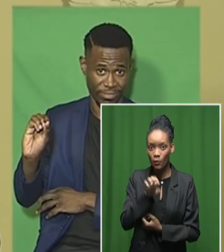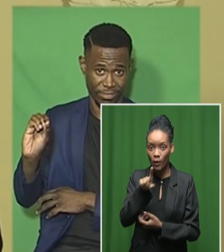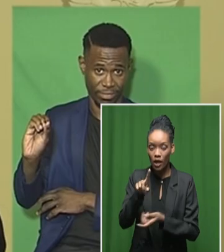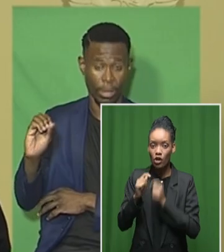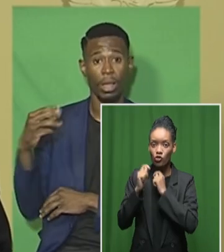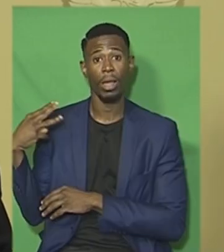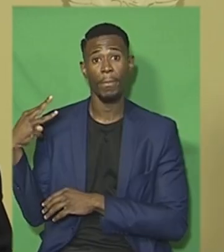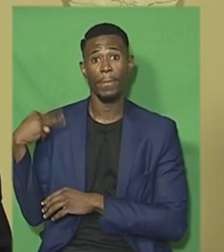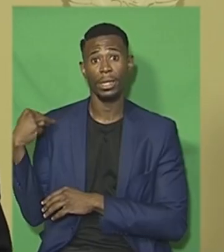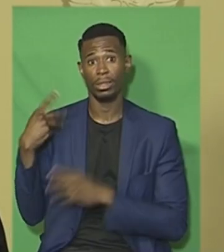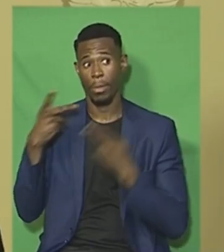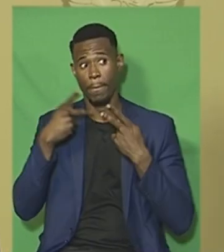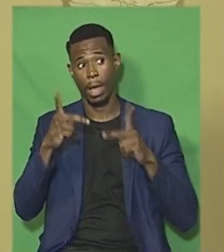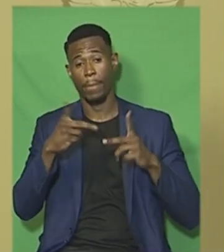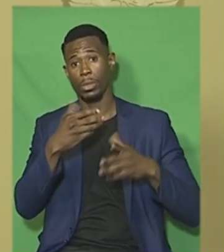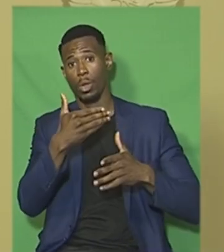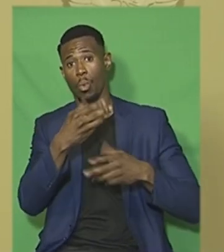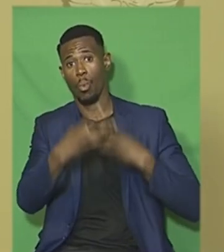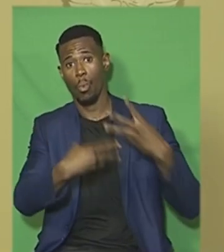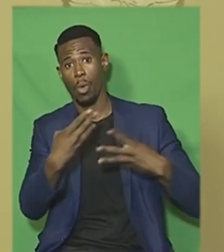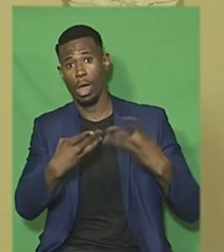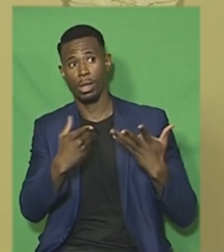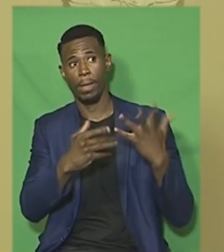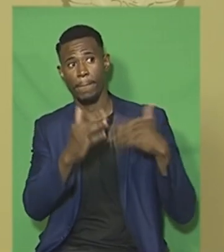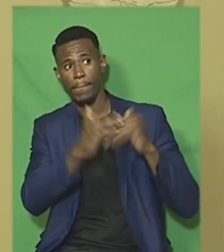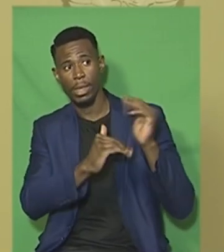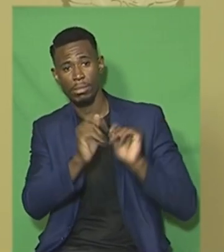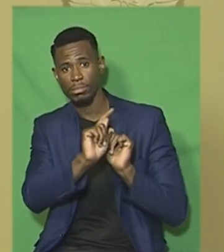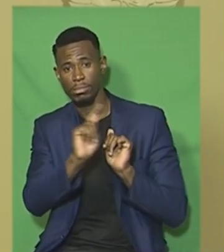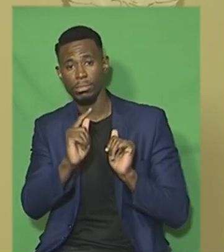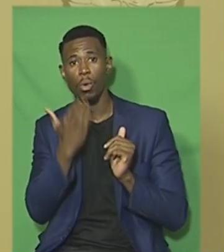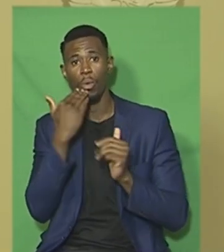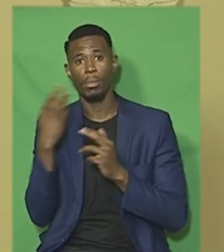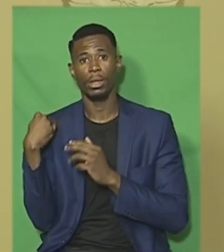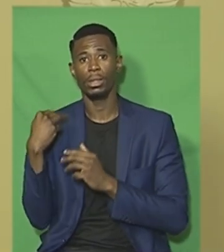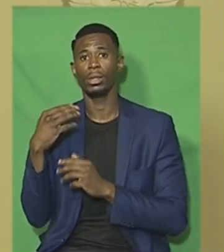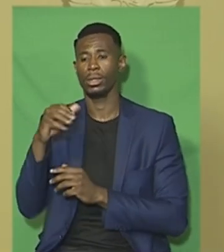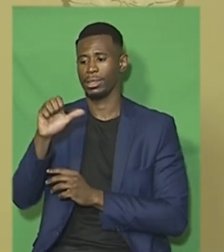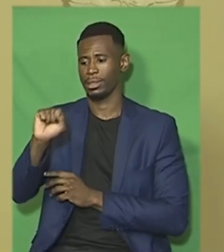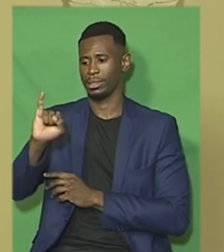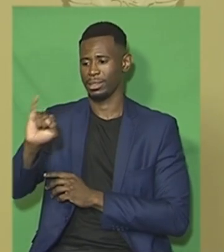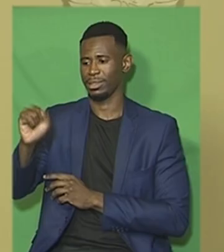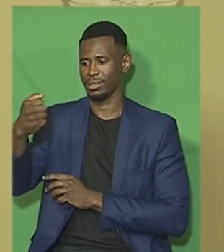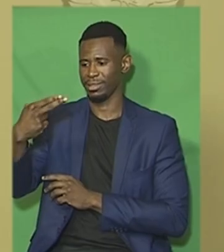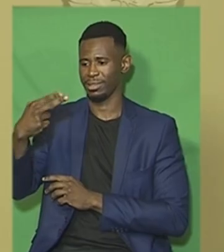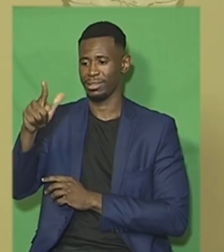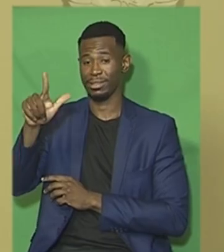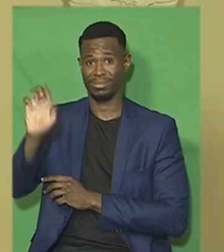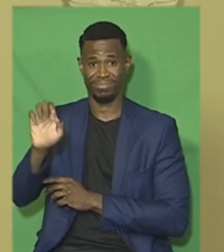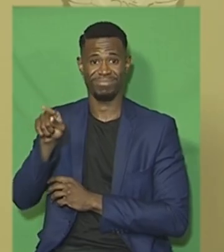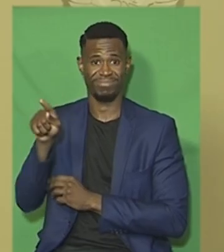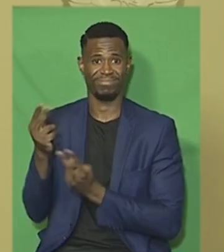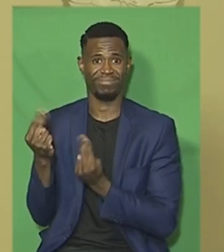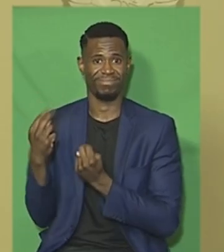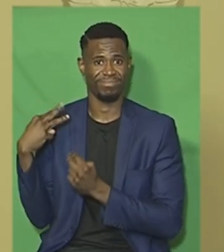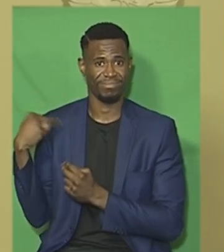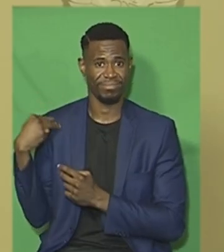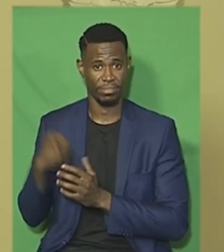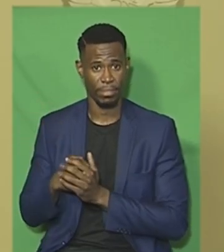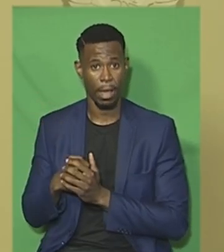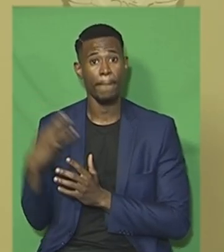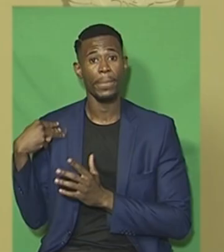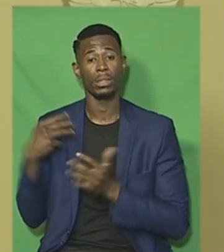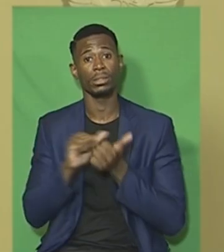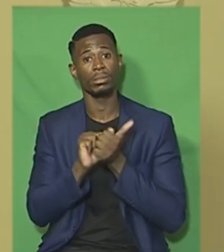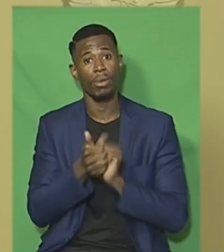of Public Works and Infrastructure will be Mr. Sile Zigalala. Minister of